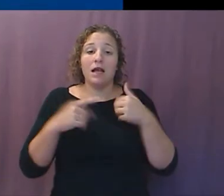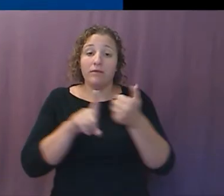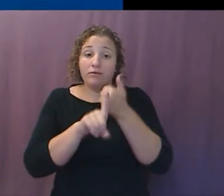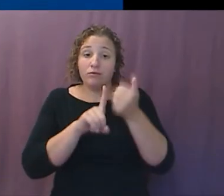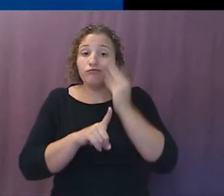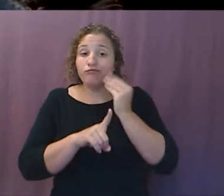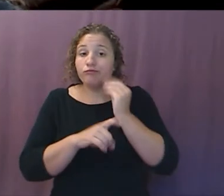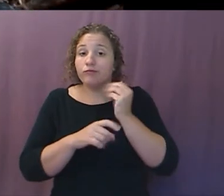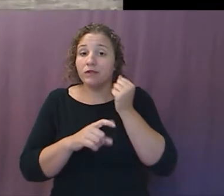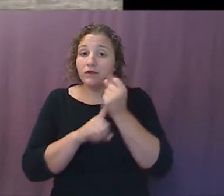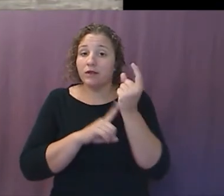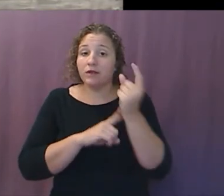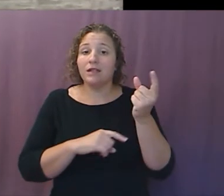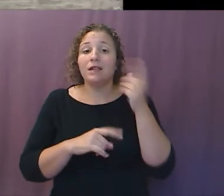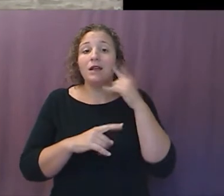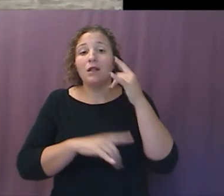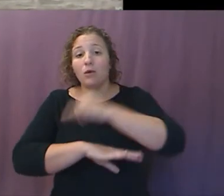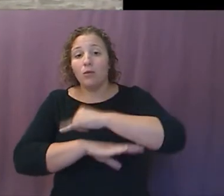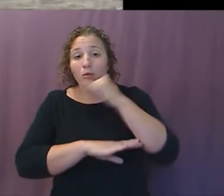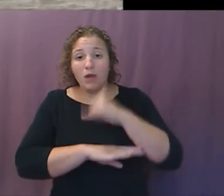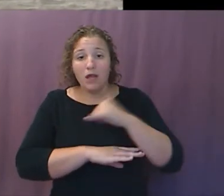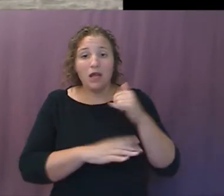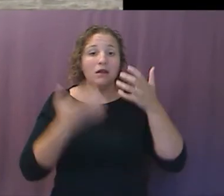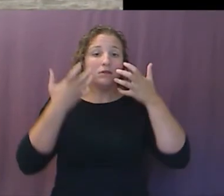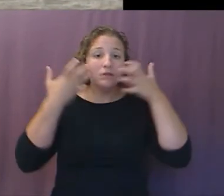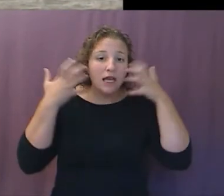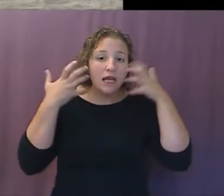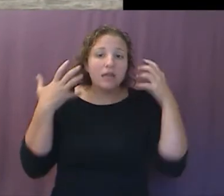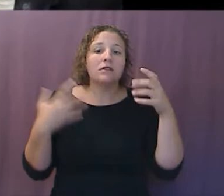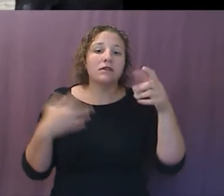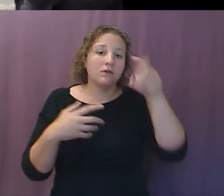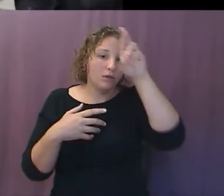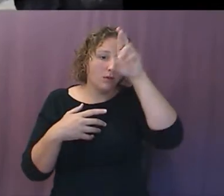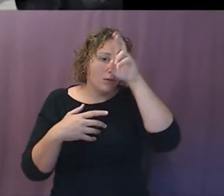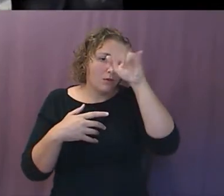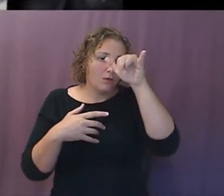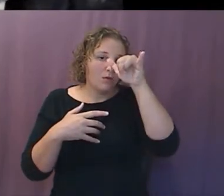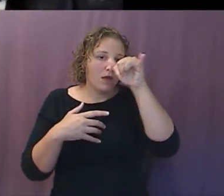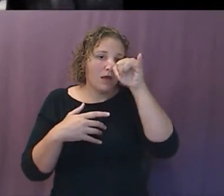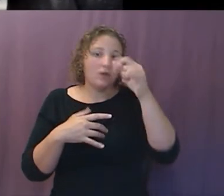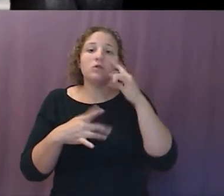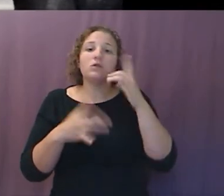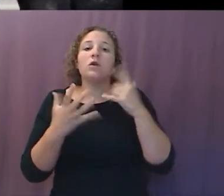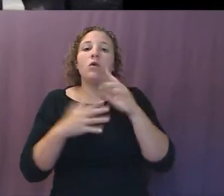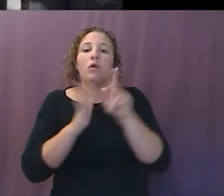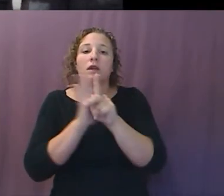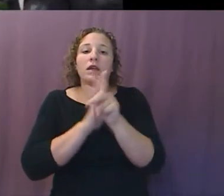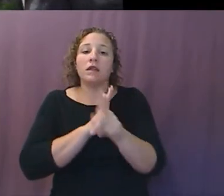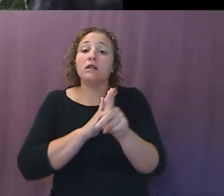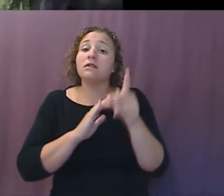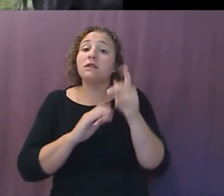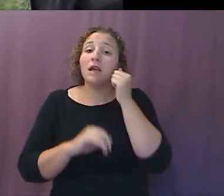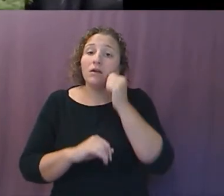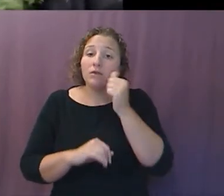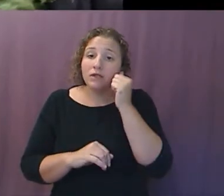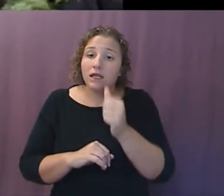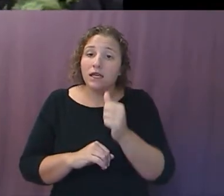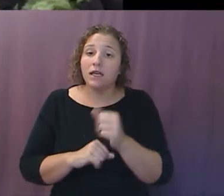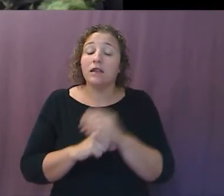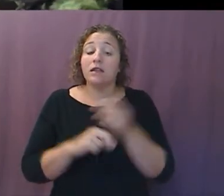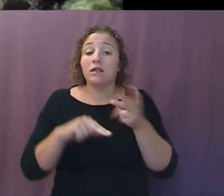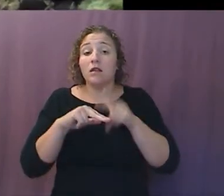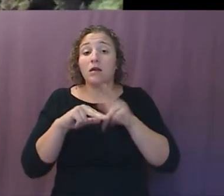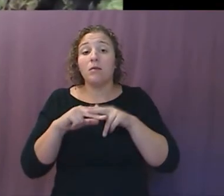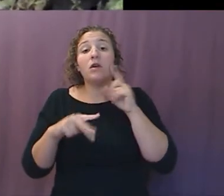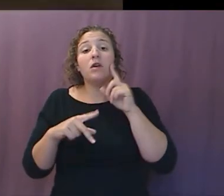Endangered whales, tigers, elephants, rhinos and wildlife are poached on a daily basis. The number